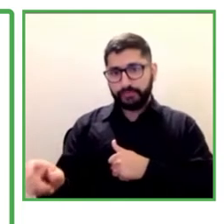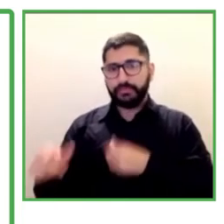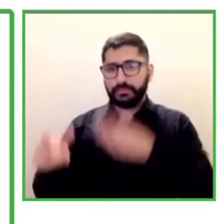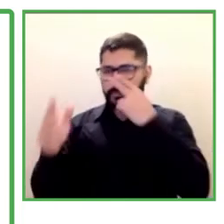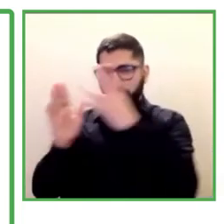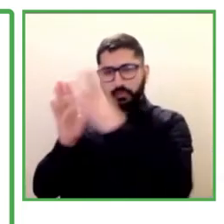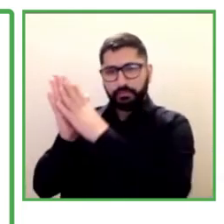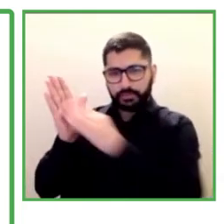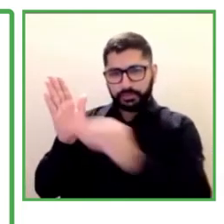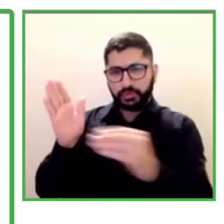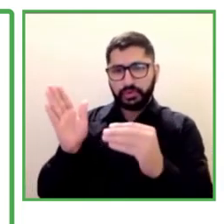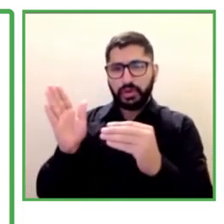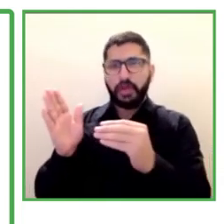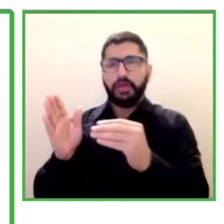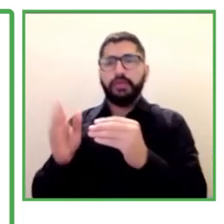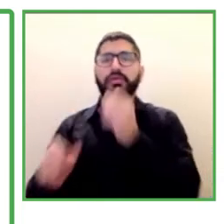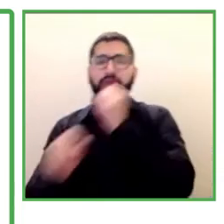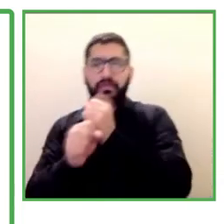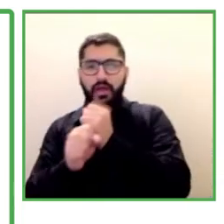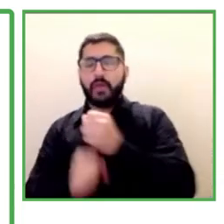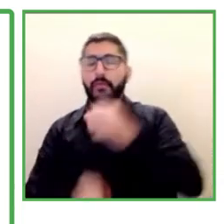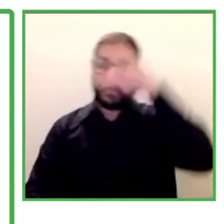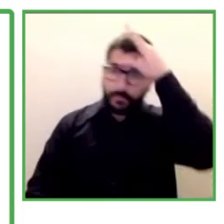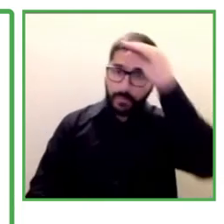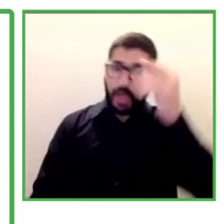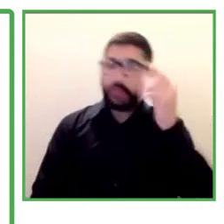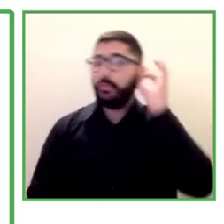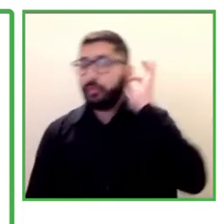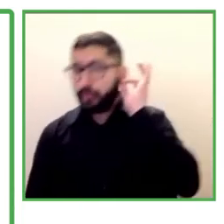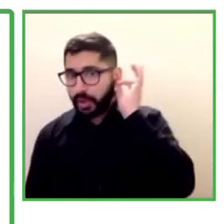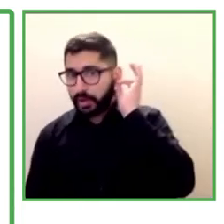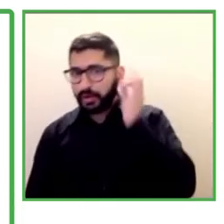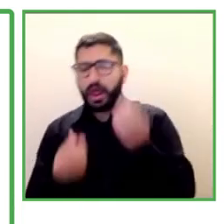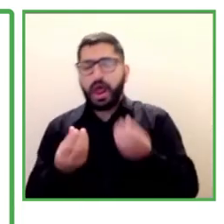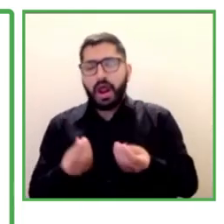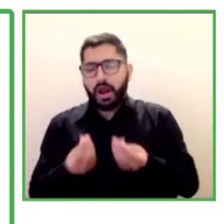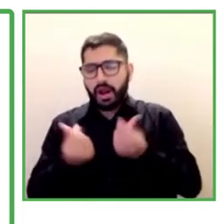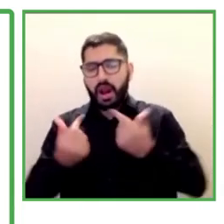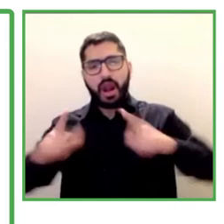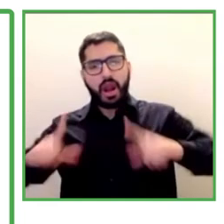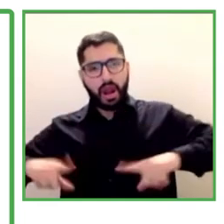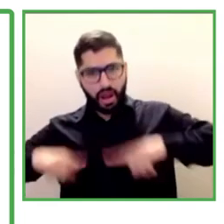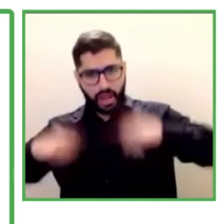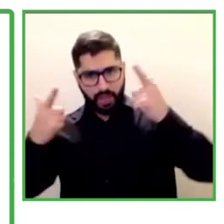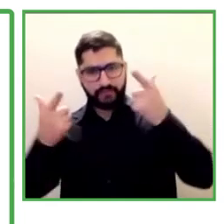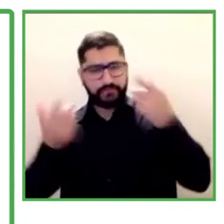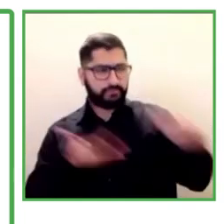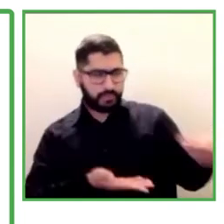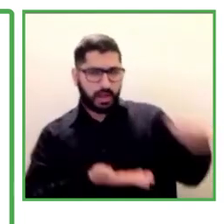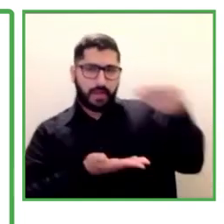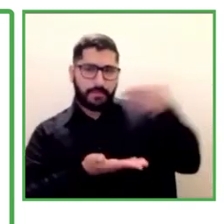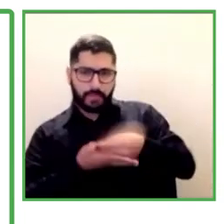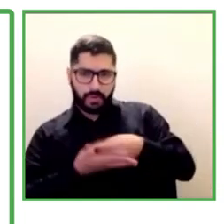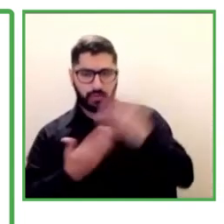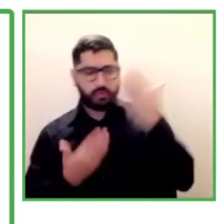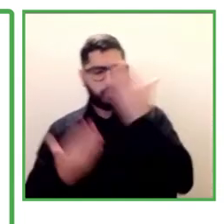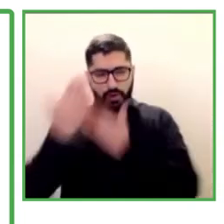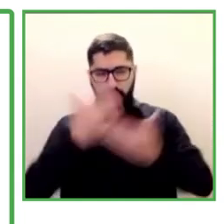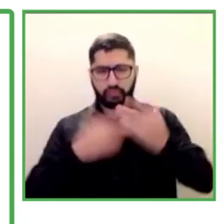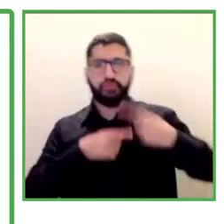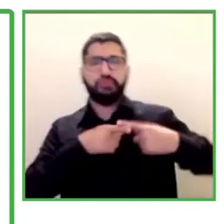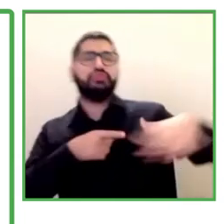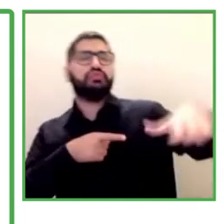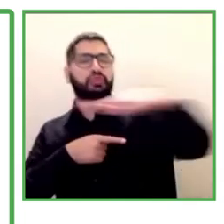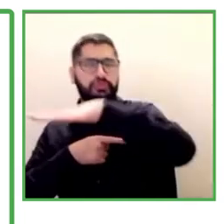in the work area, increasing their quality of life and also making an improvement